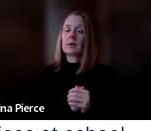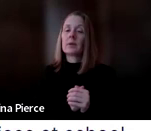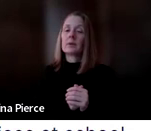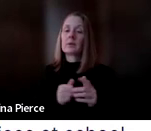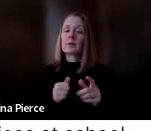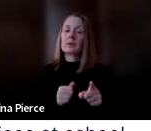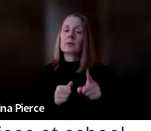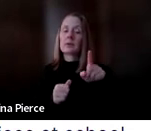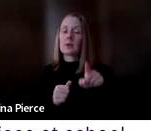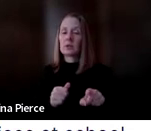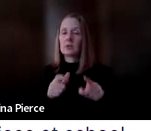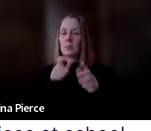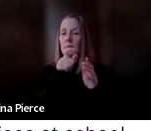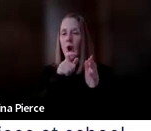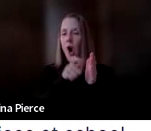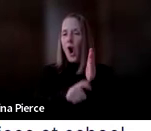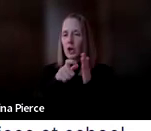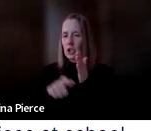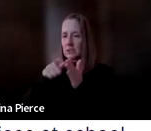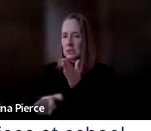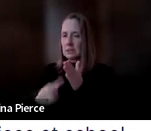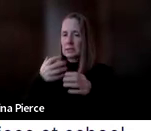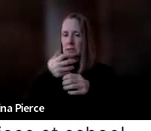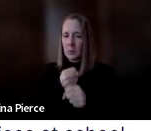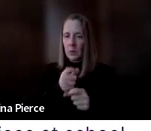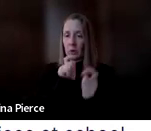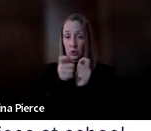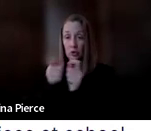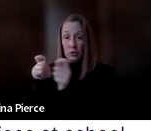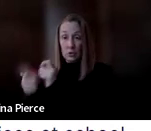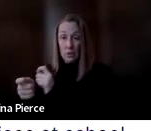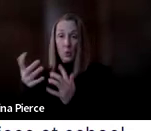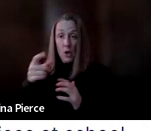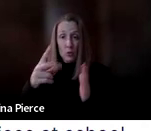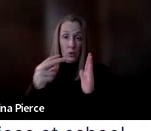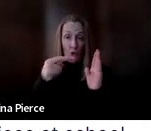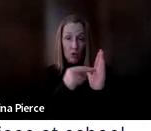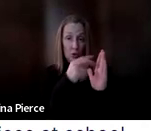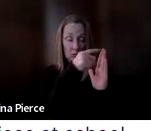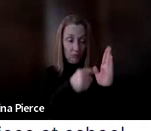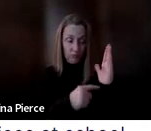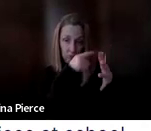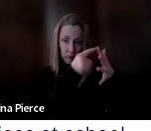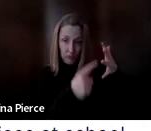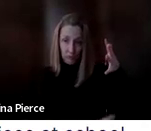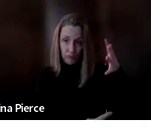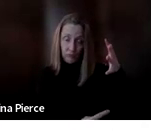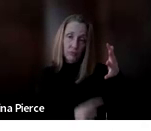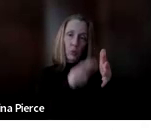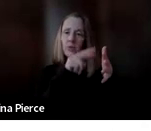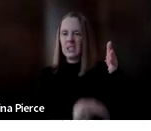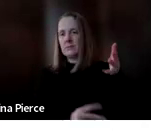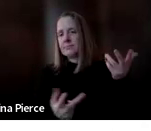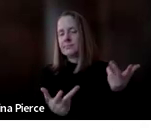an article summarizing some of those changes i encourage you um to take a look there um i also wanted to highlight